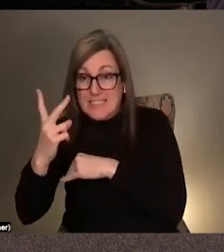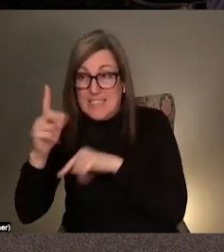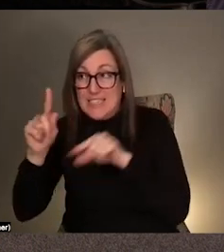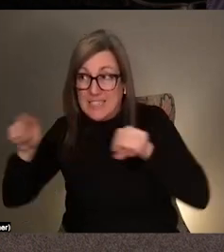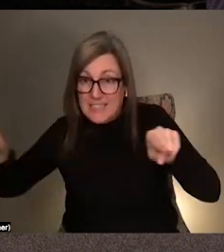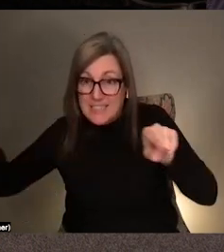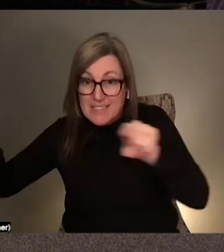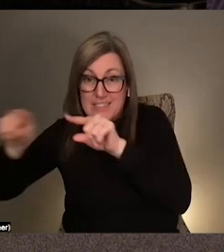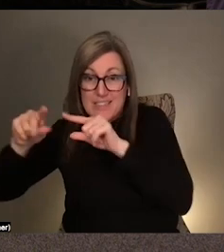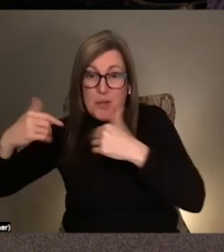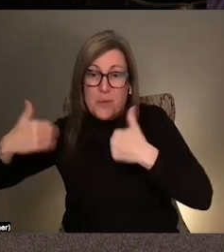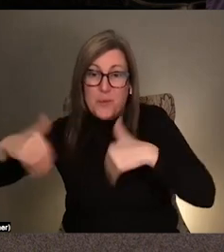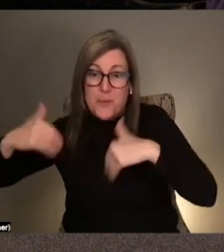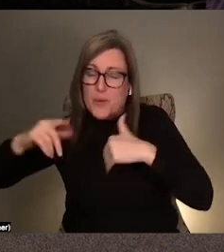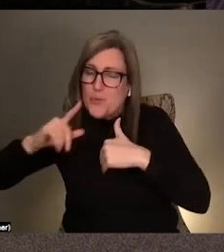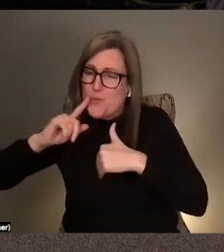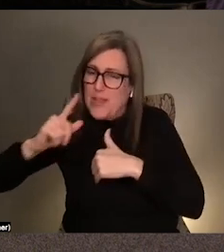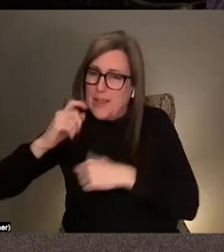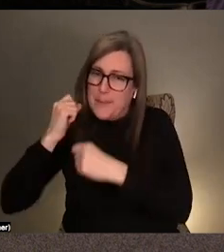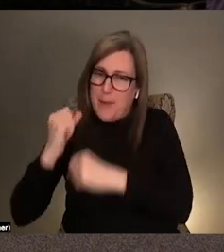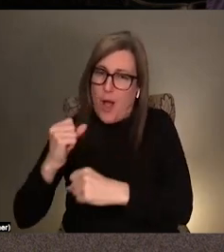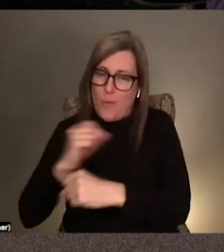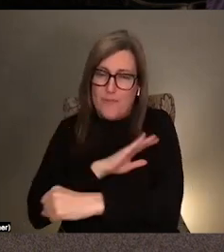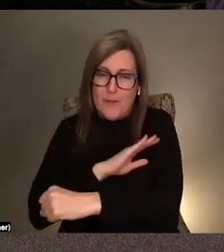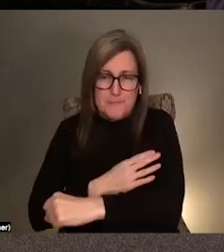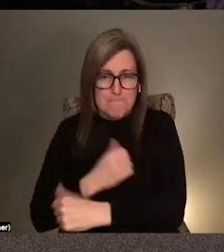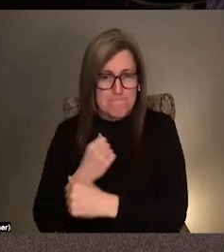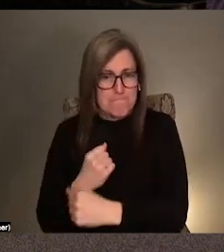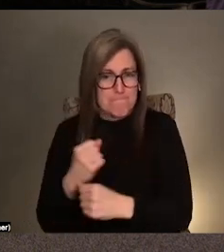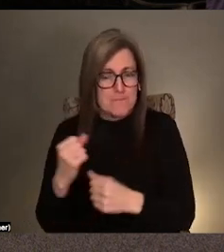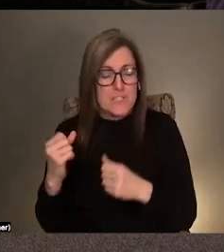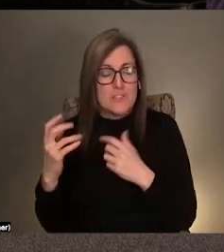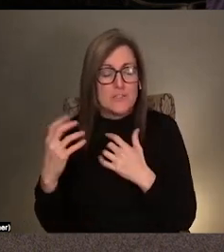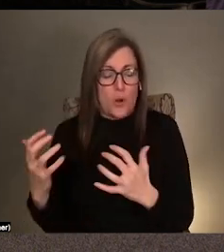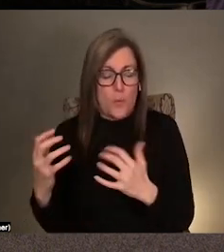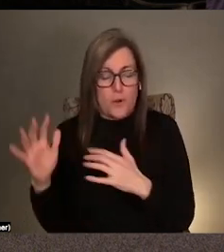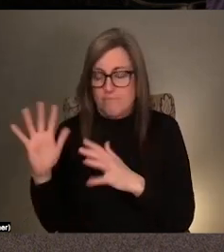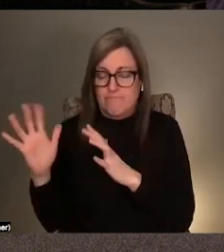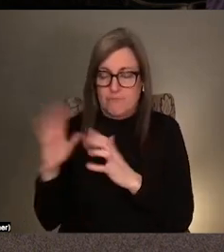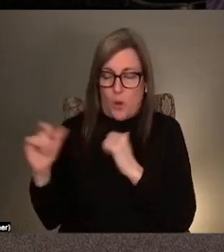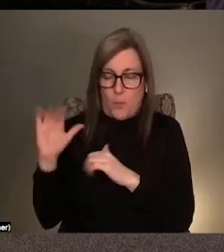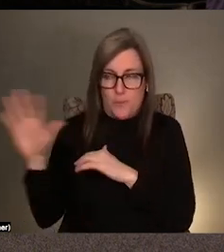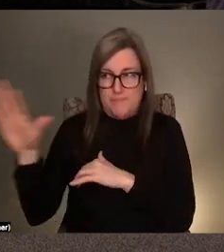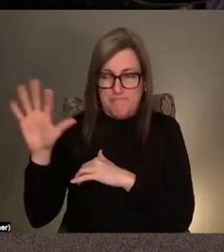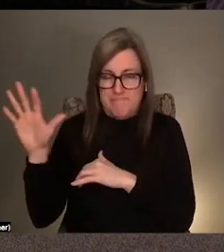it's a really powerful show. I'm going to, uh, field some of the questions here.